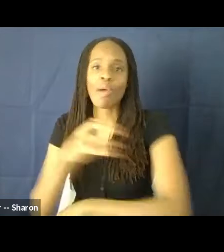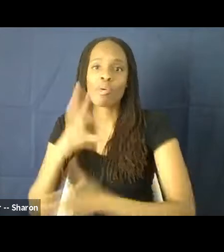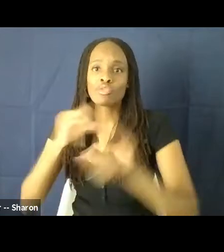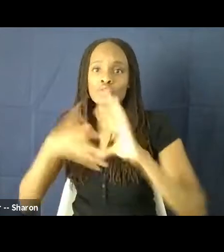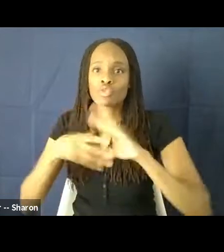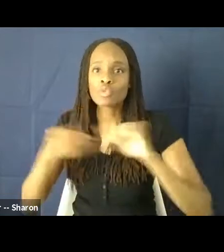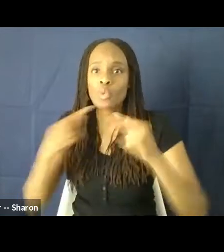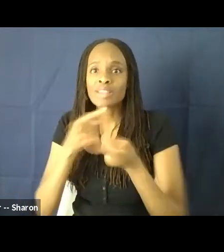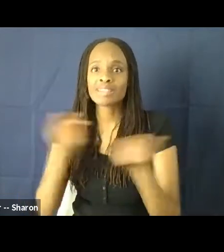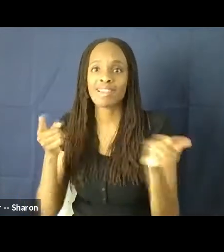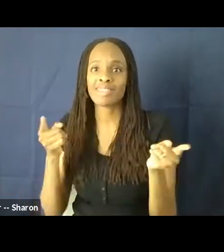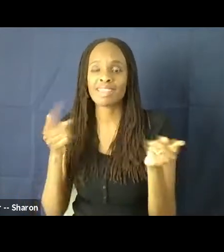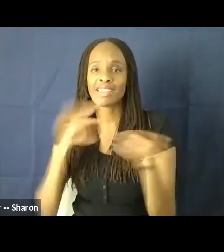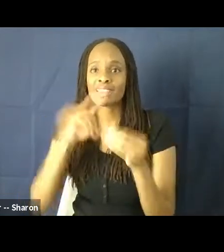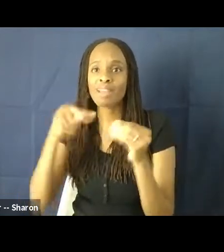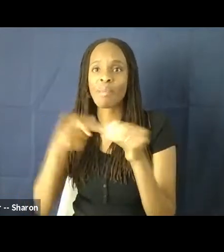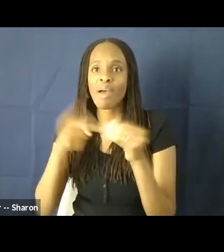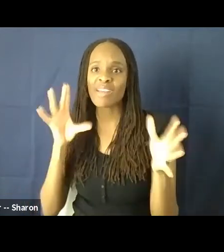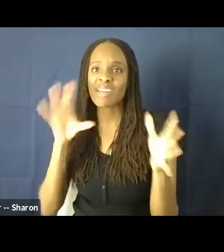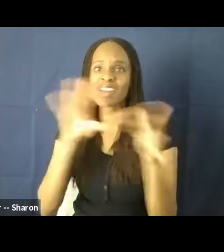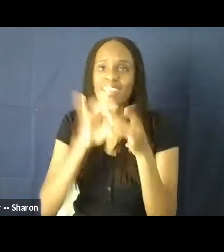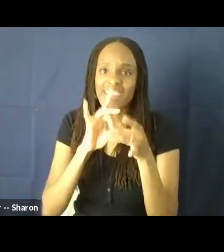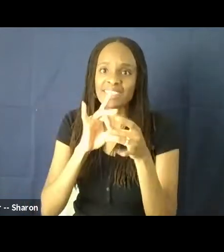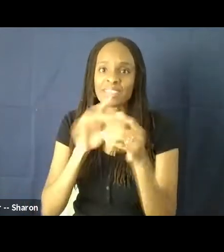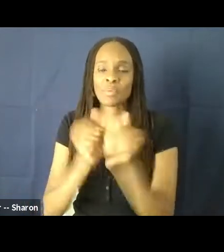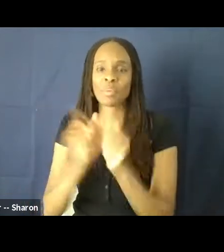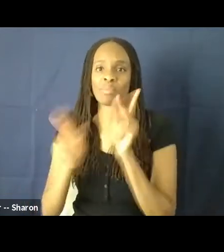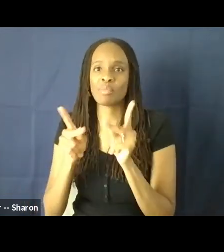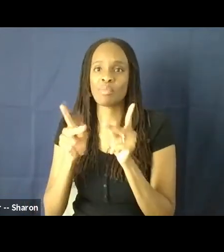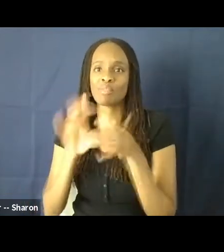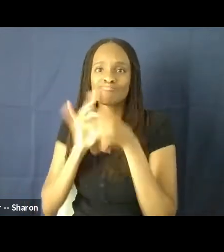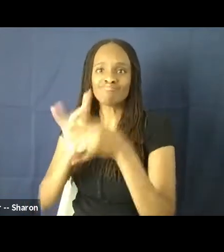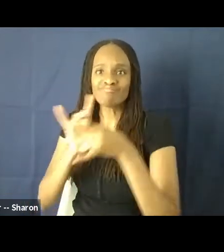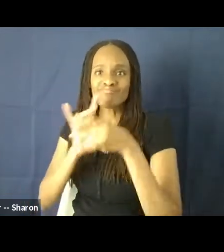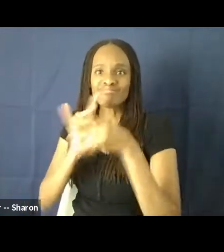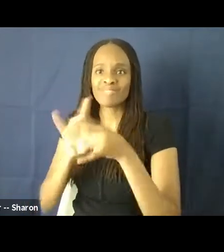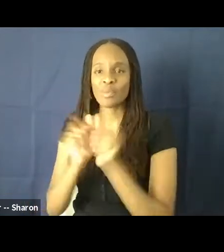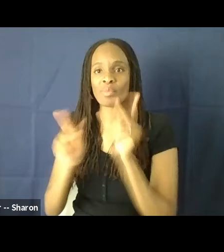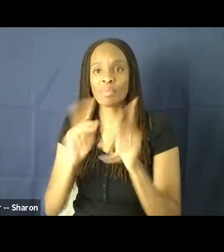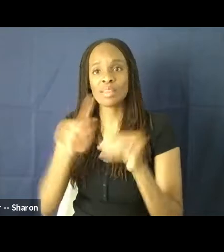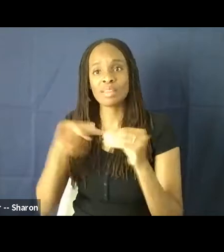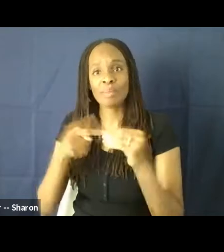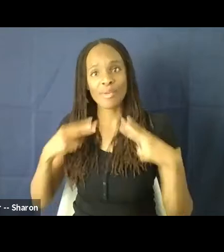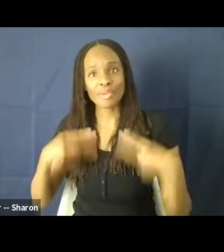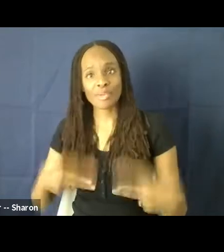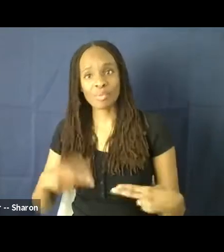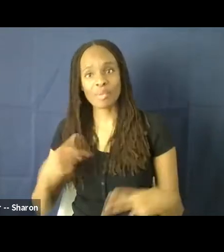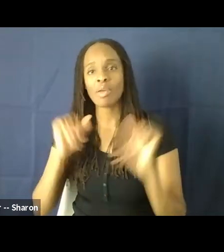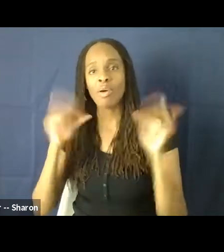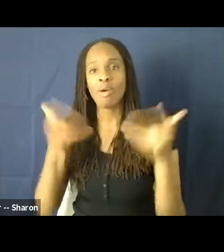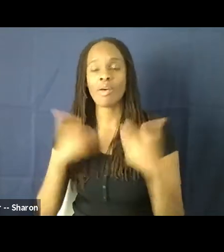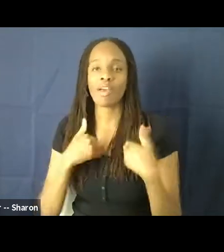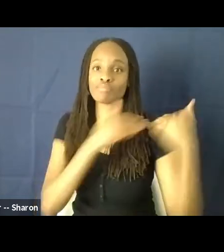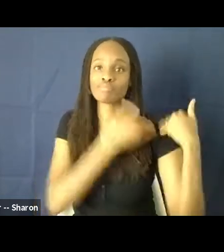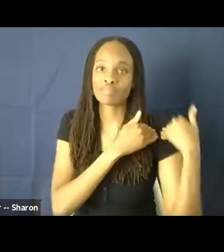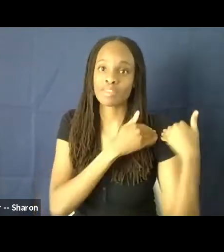It's to connect with people and to relate to people. And it's about humanity. And we all have a responsibility as